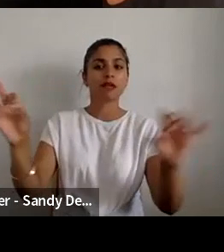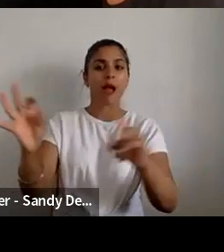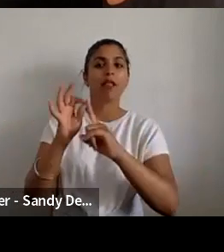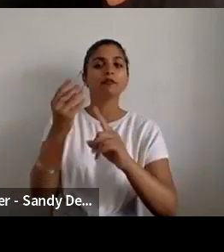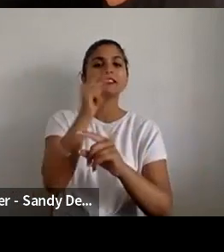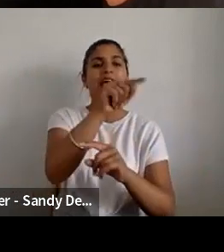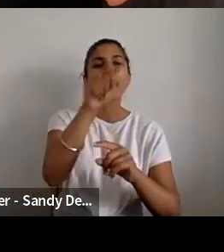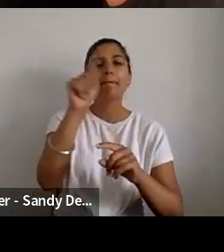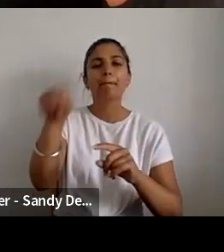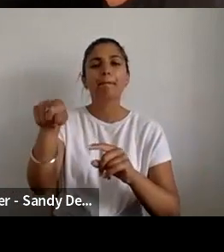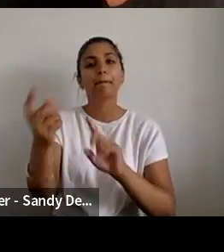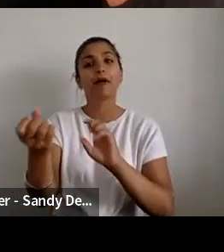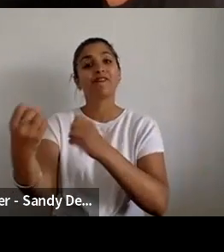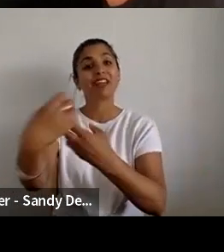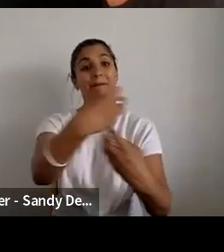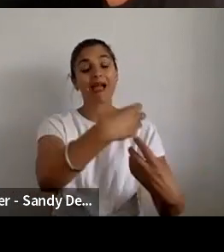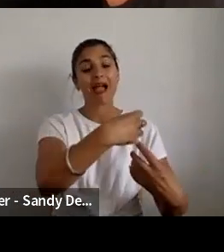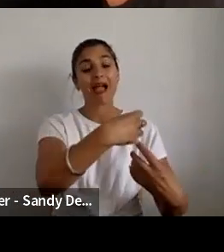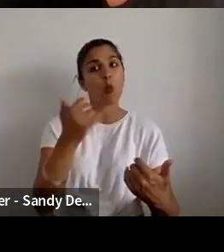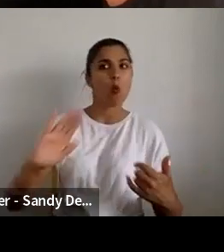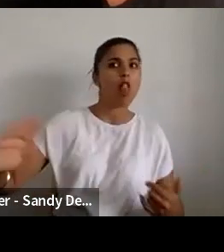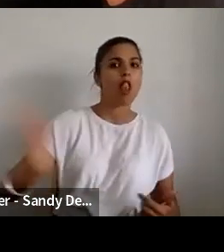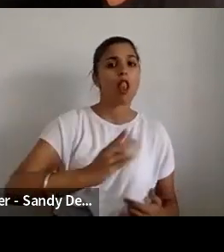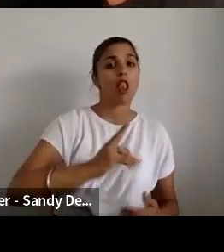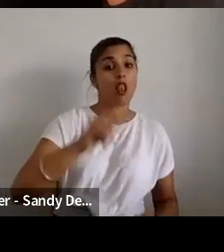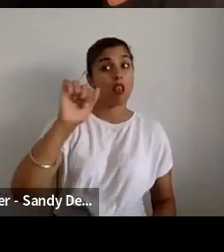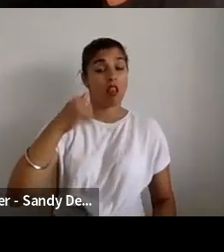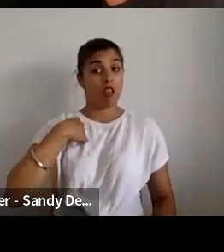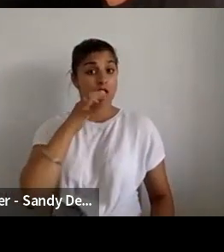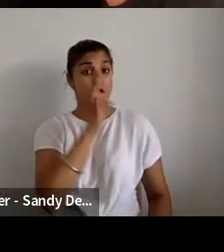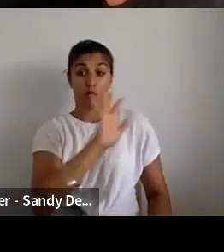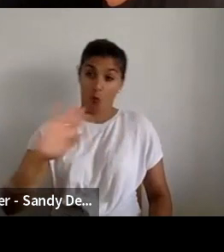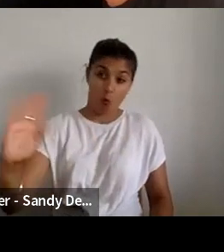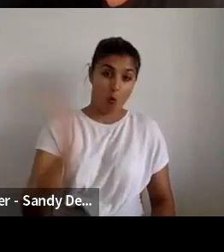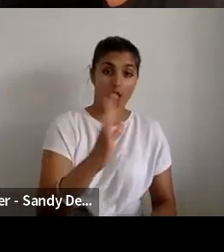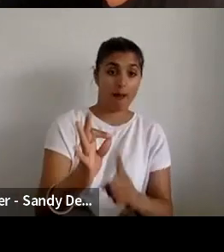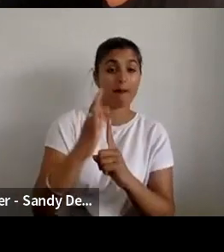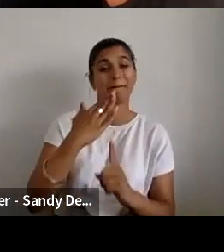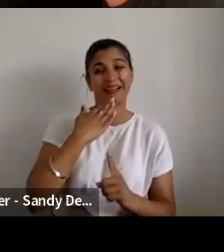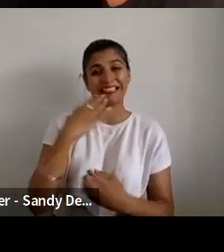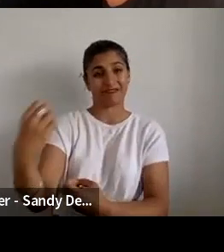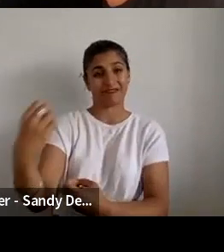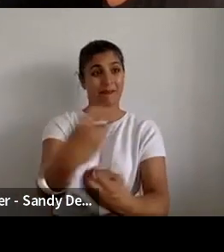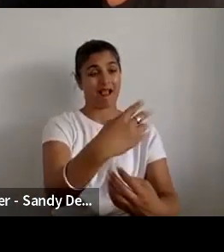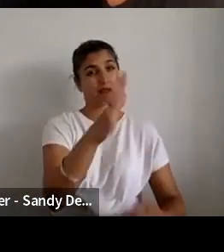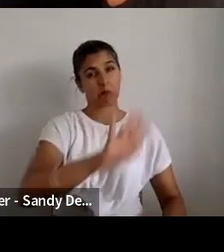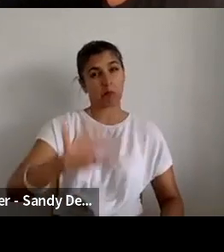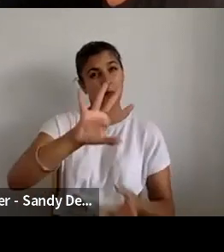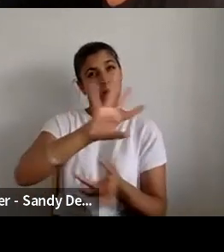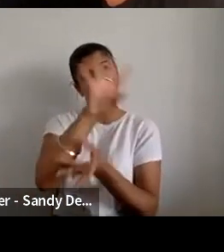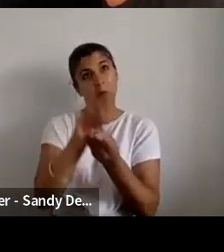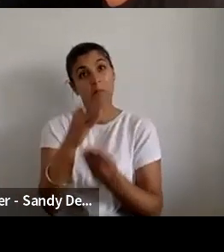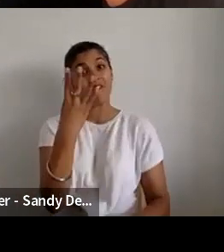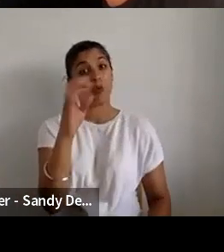I think around 40% of applicants fed back. So given the high